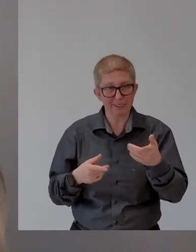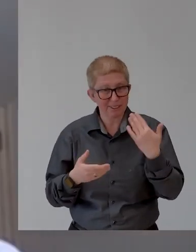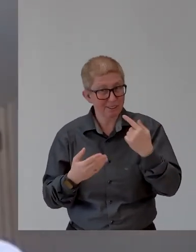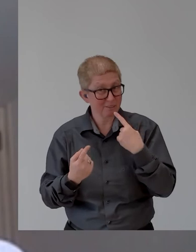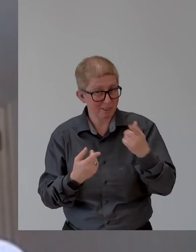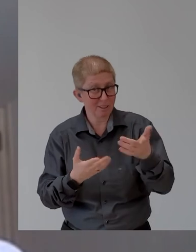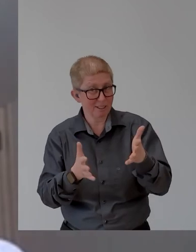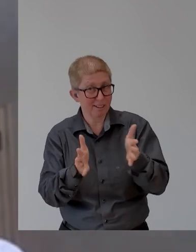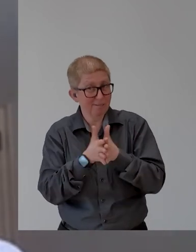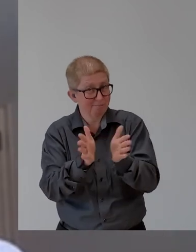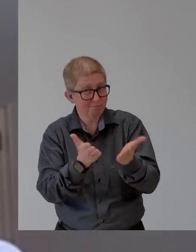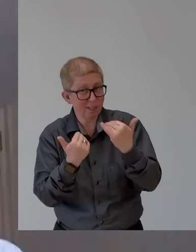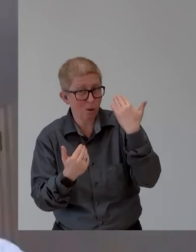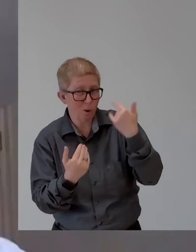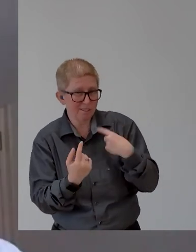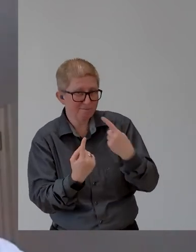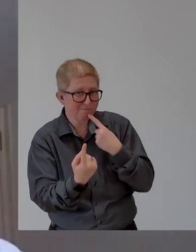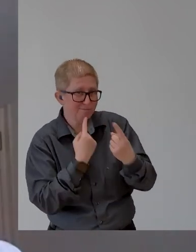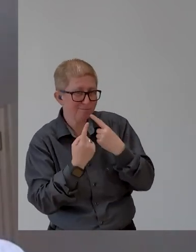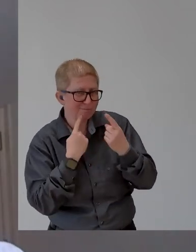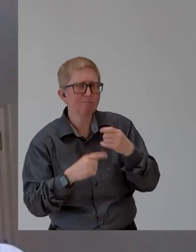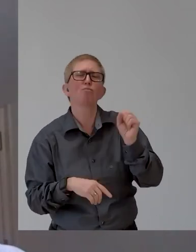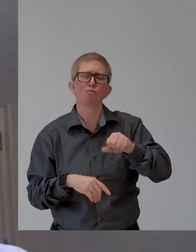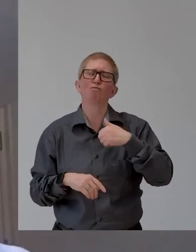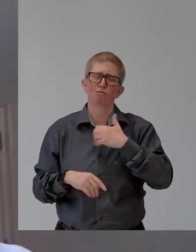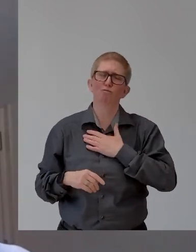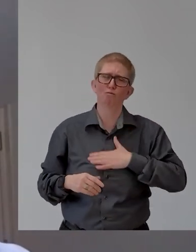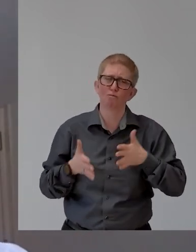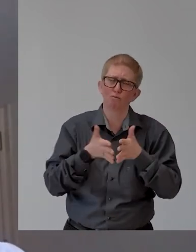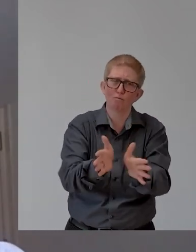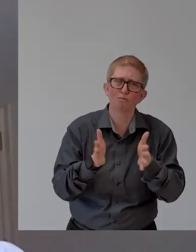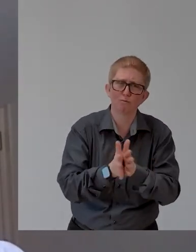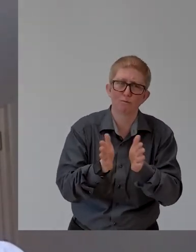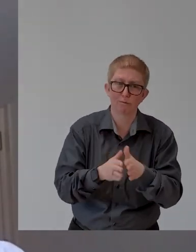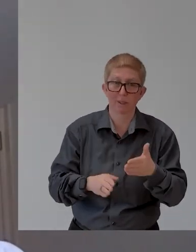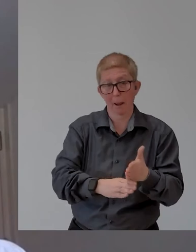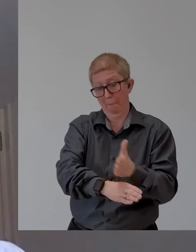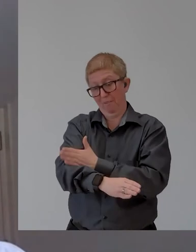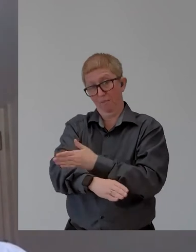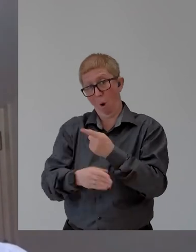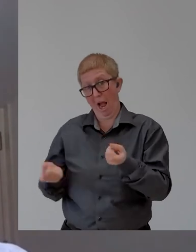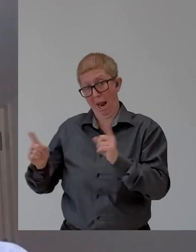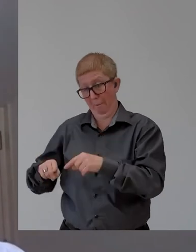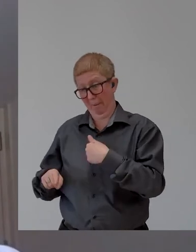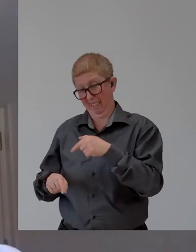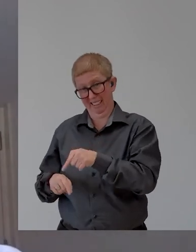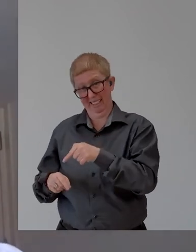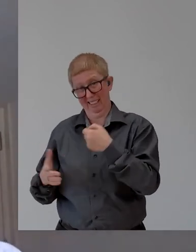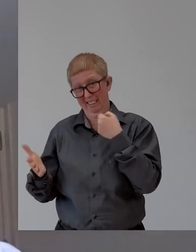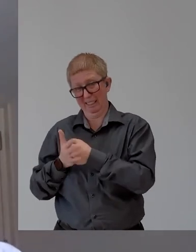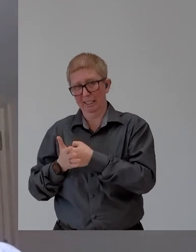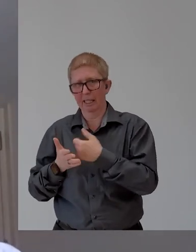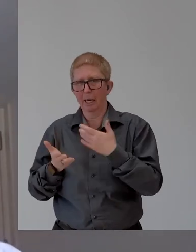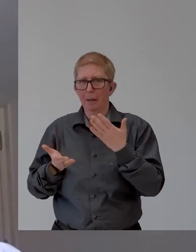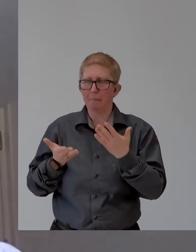Um, you know, as, as I think back to before my injury, you know, I'm, almost ashamed to say,